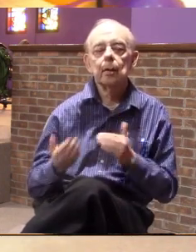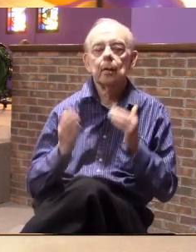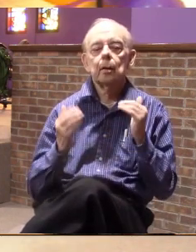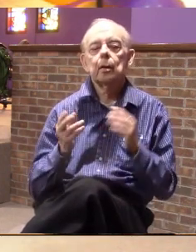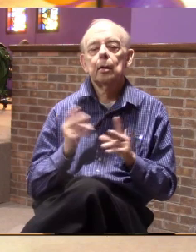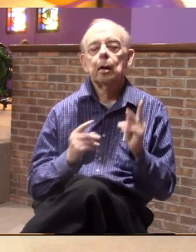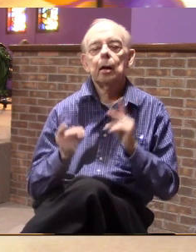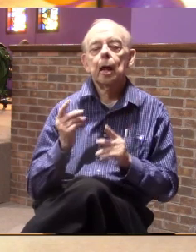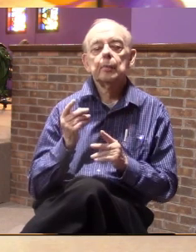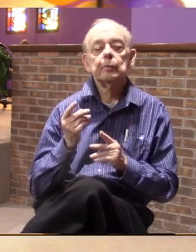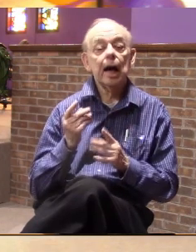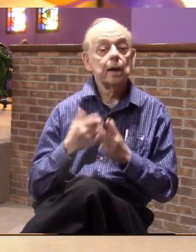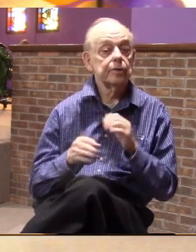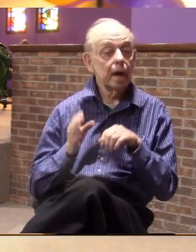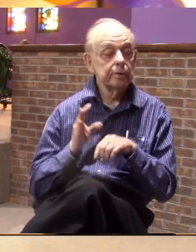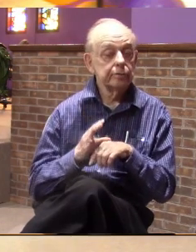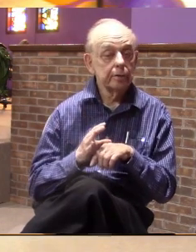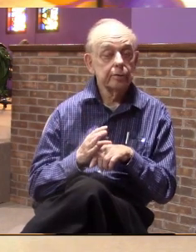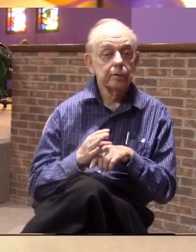to the people outside